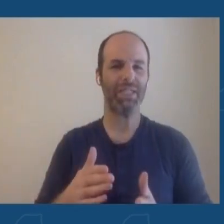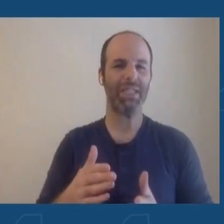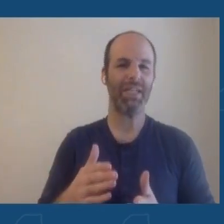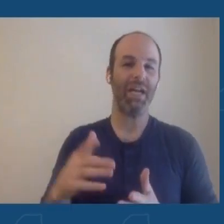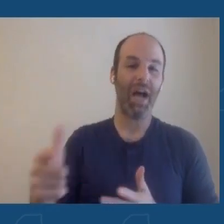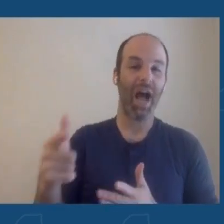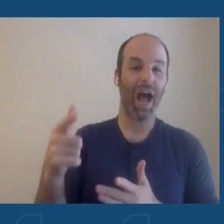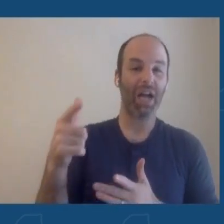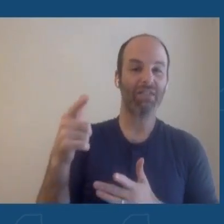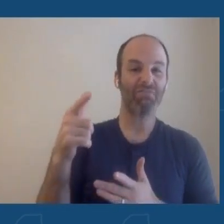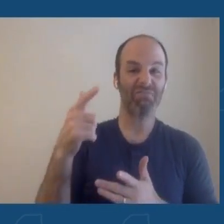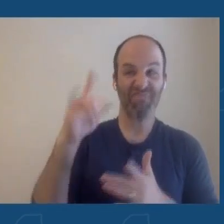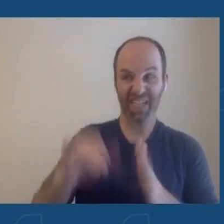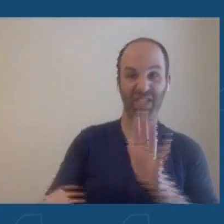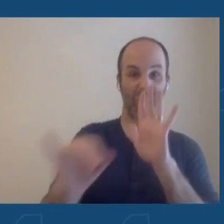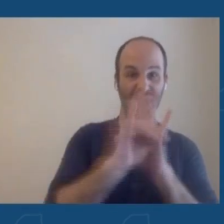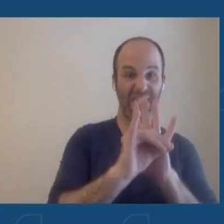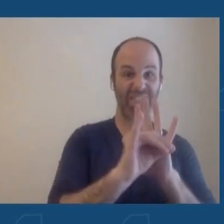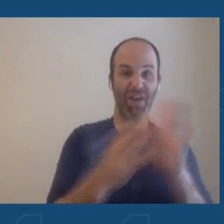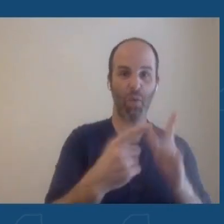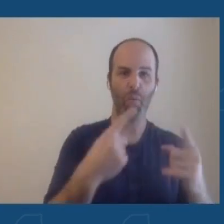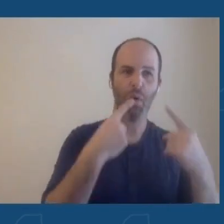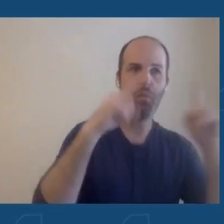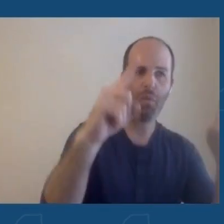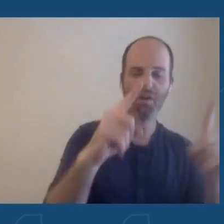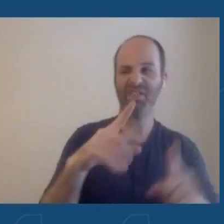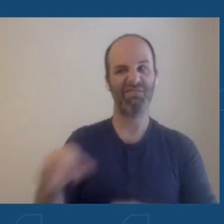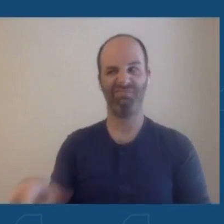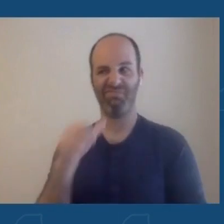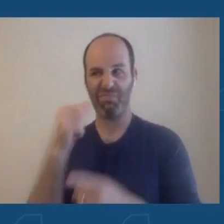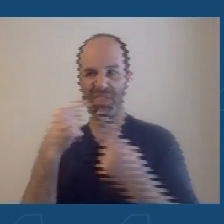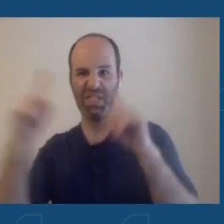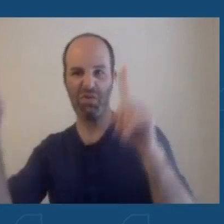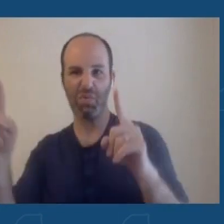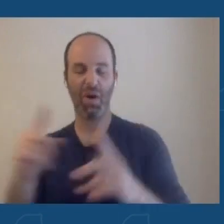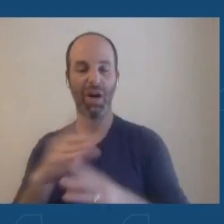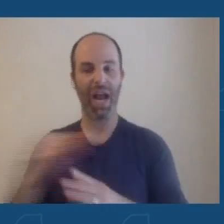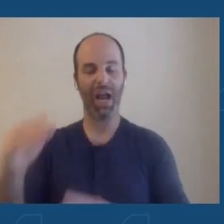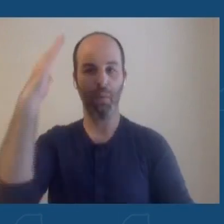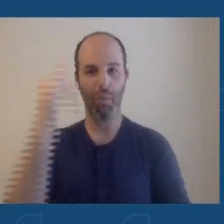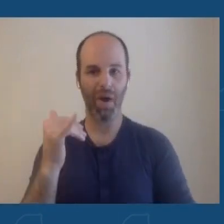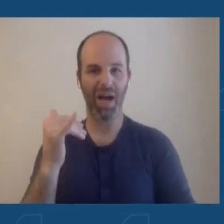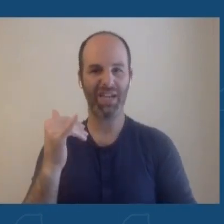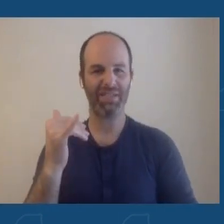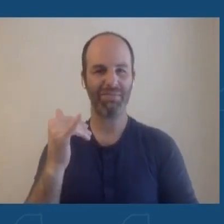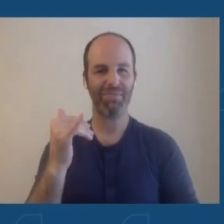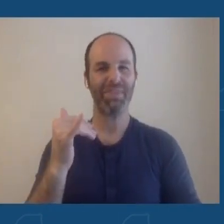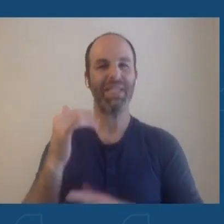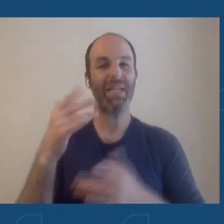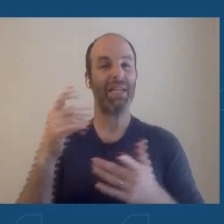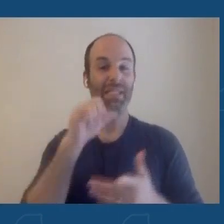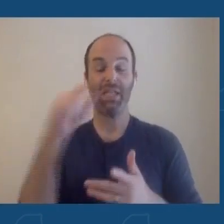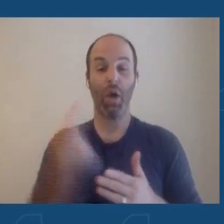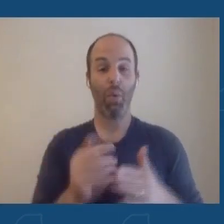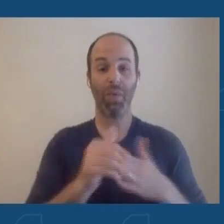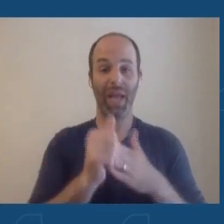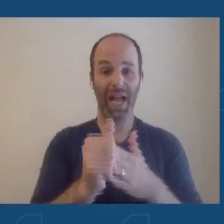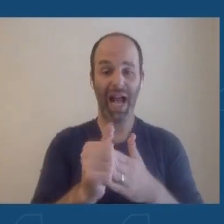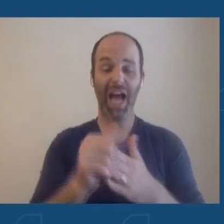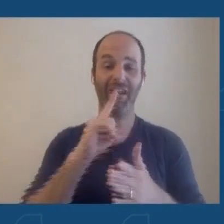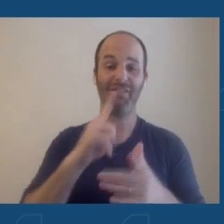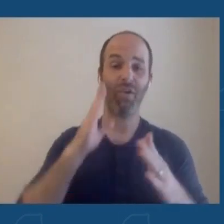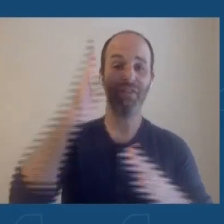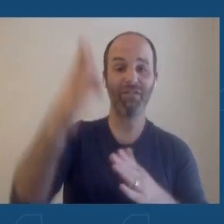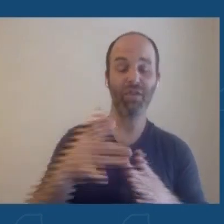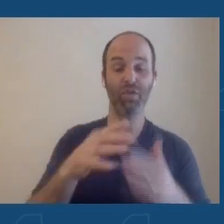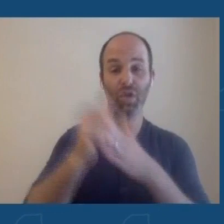what worked and what did not work and why. And I believe it can not just be a guide for future leaders in the state of New York, but also for other